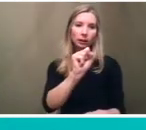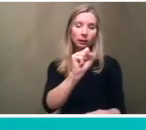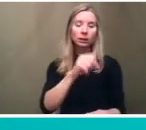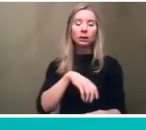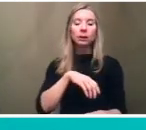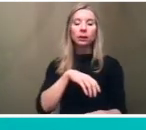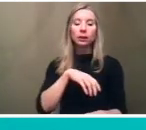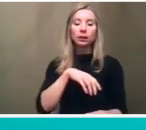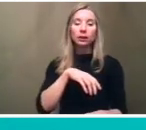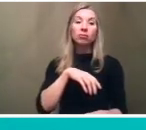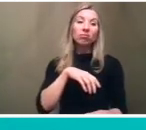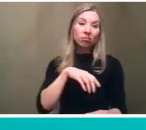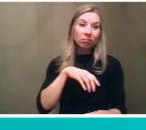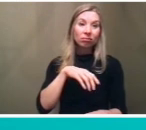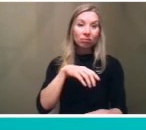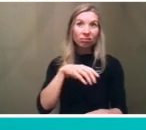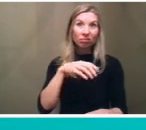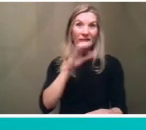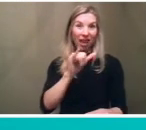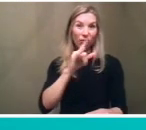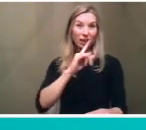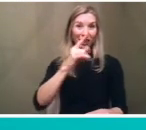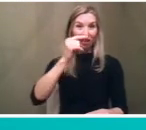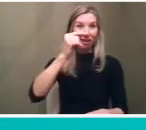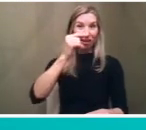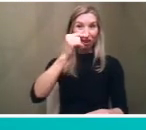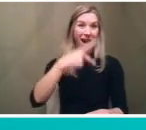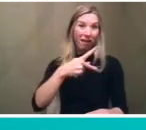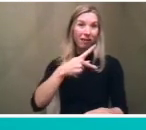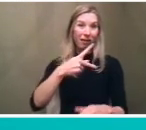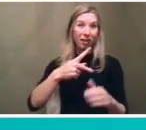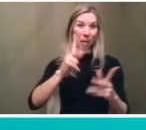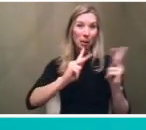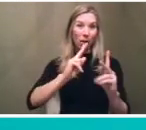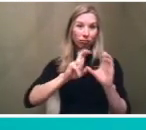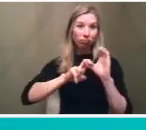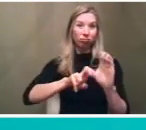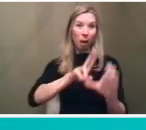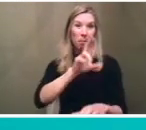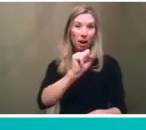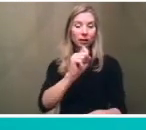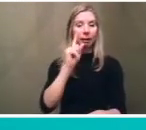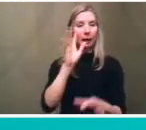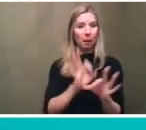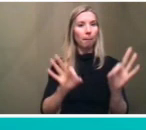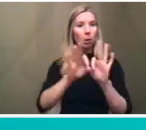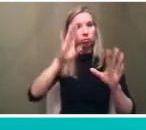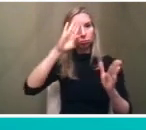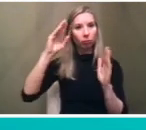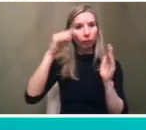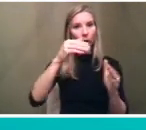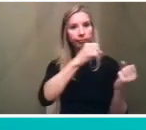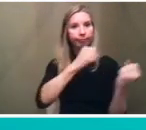a good you know half of our overall ridership so i think it's important that that we focus you know on the bus